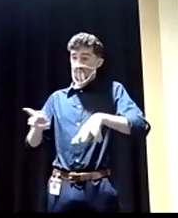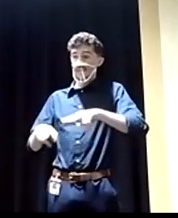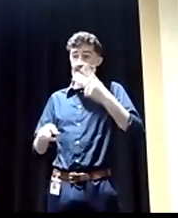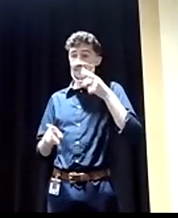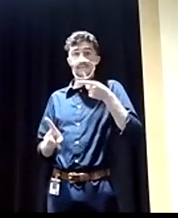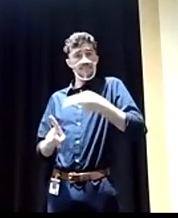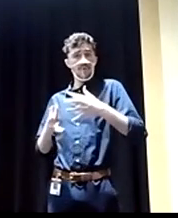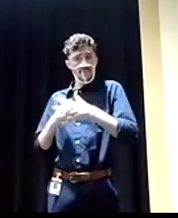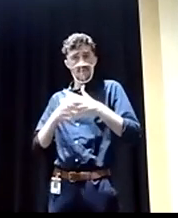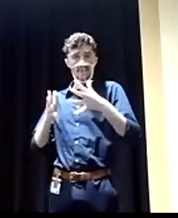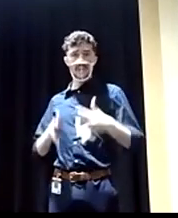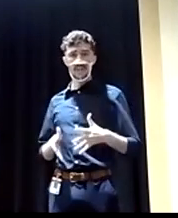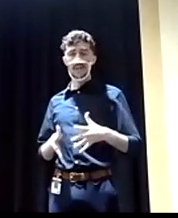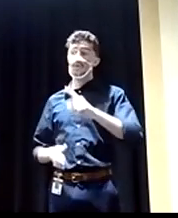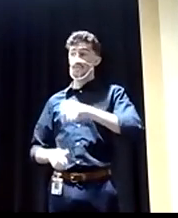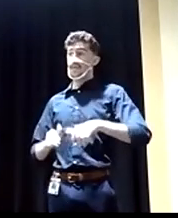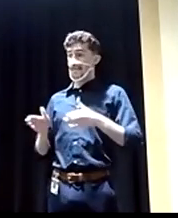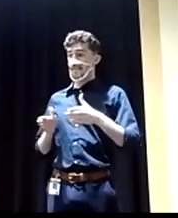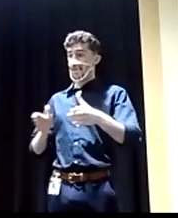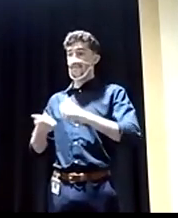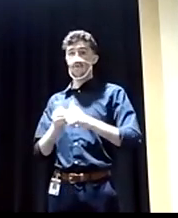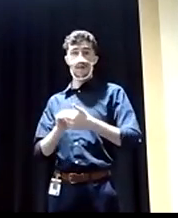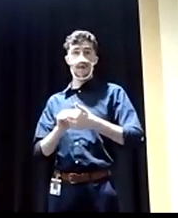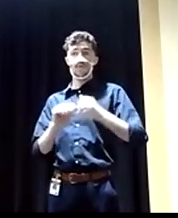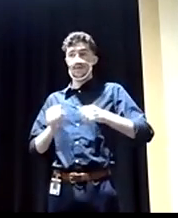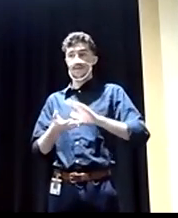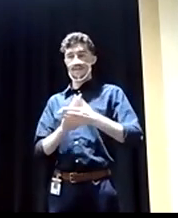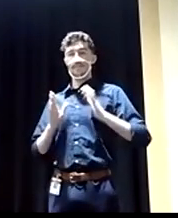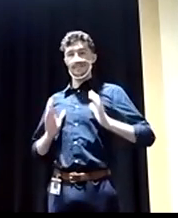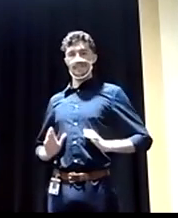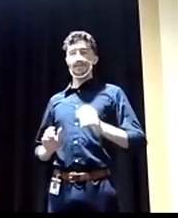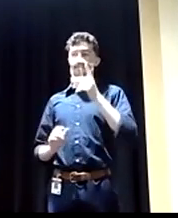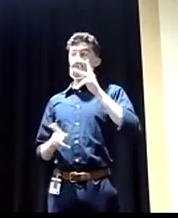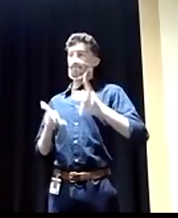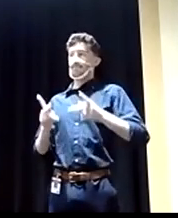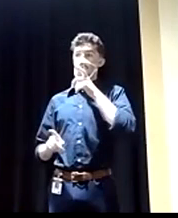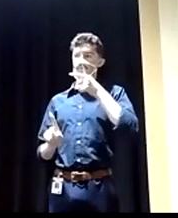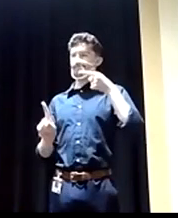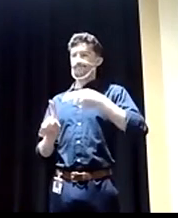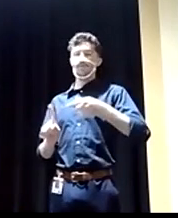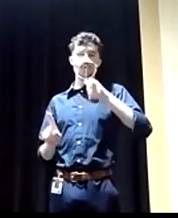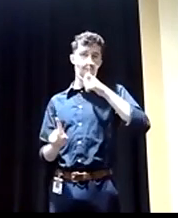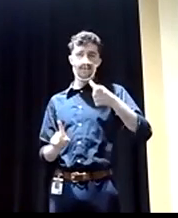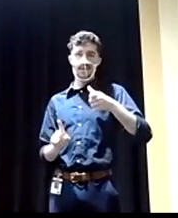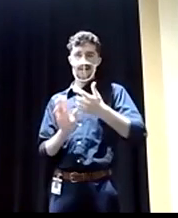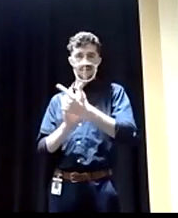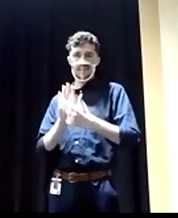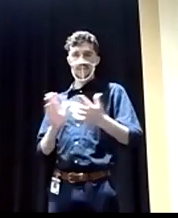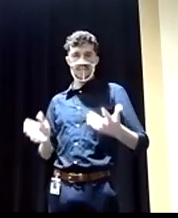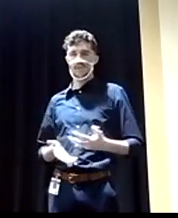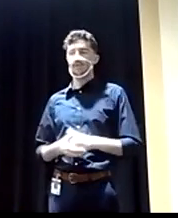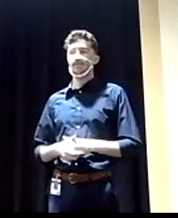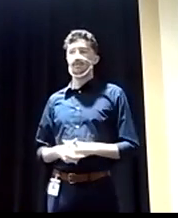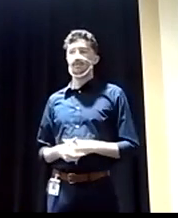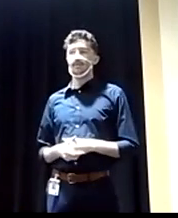We absolutely need a pathway to citizenship for folks who are currently undocumented. And we also need